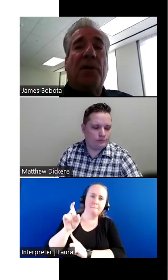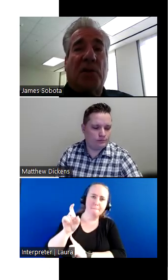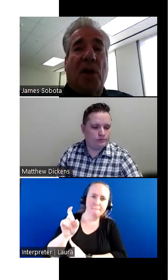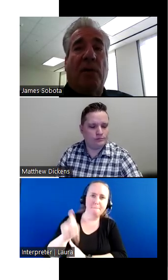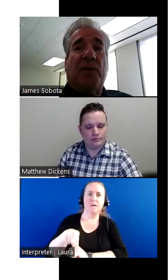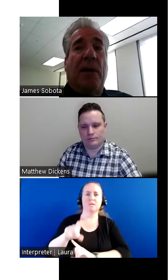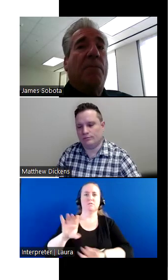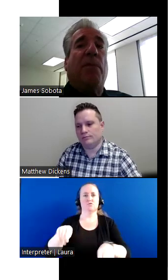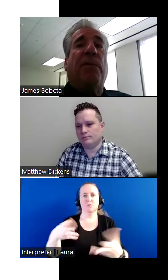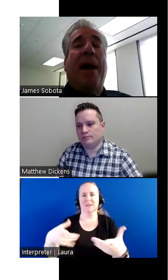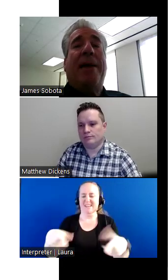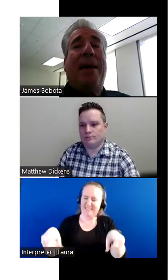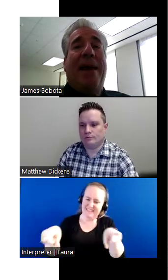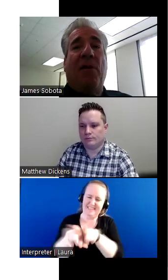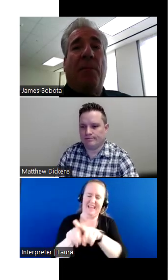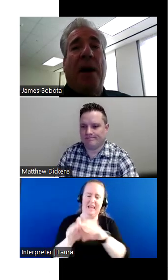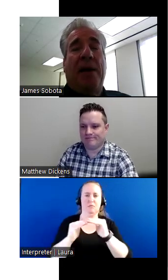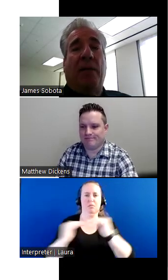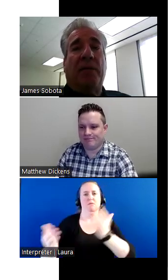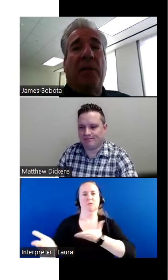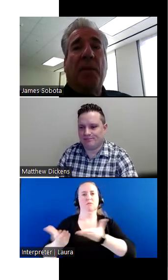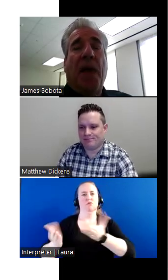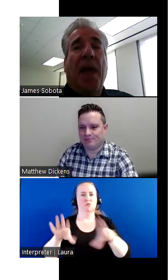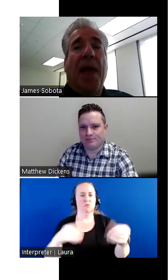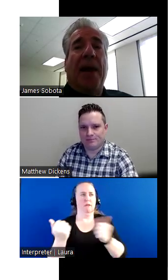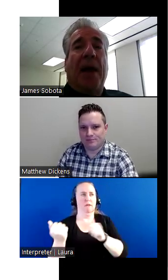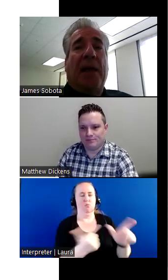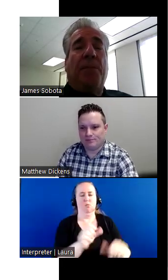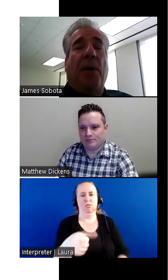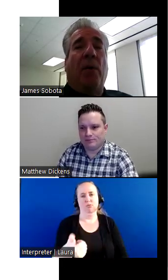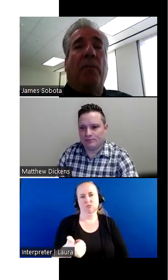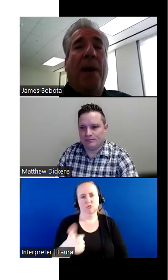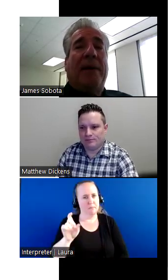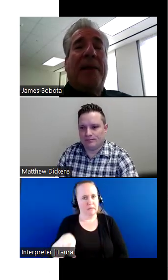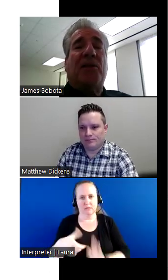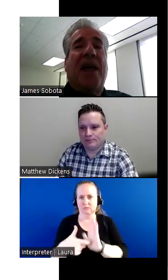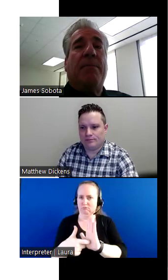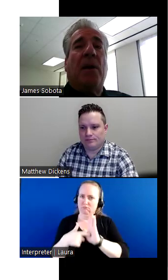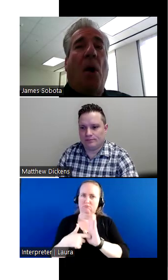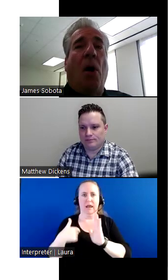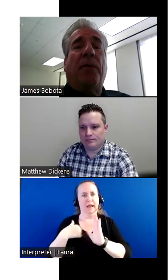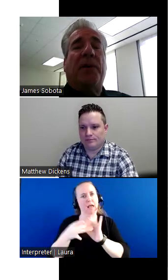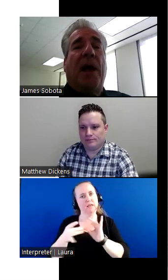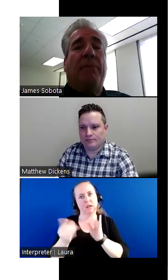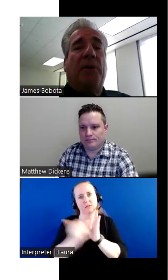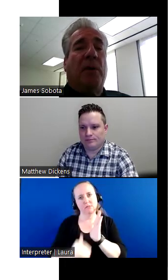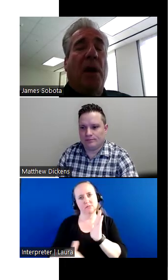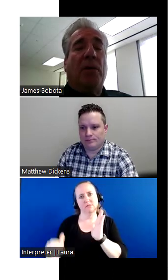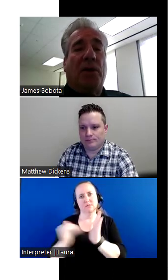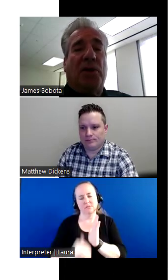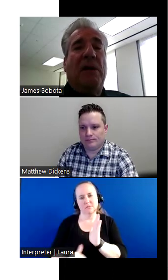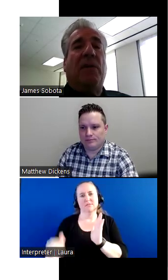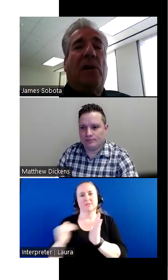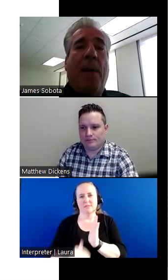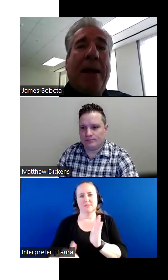service that we provide everybody else. And I keep on making that statement all the time to